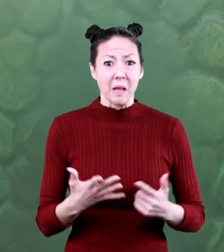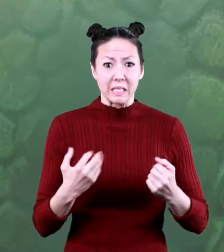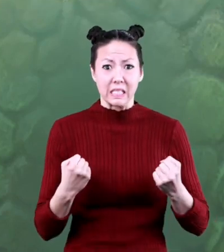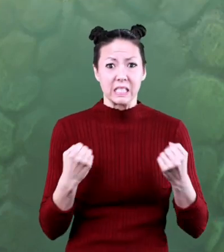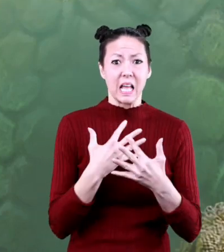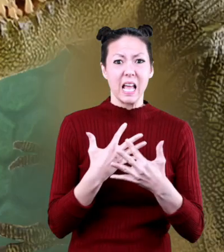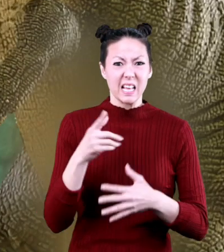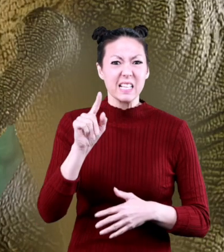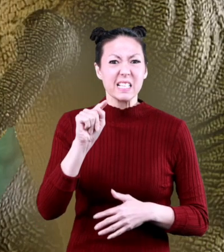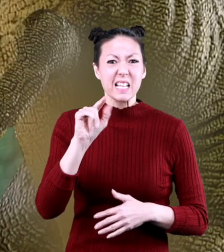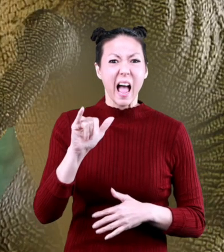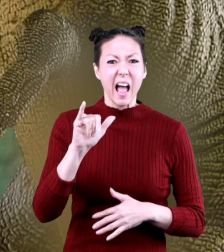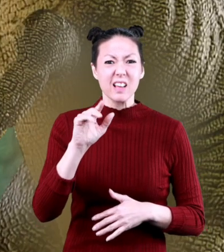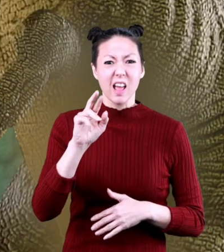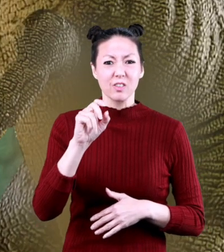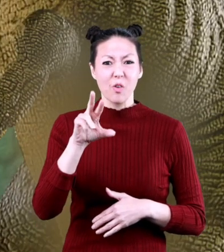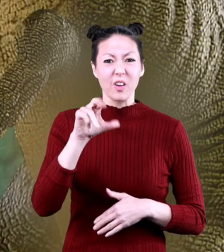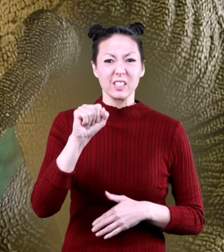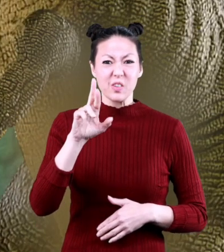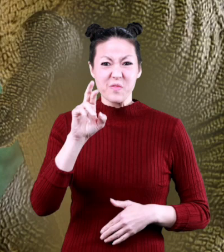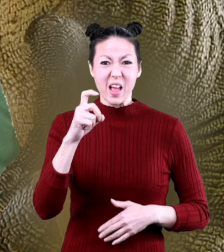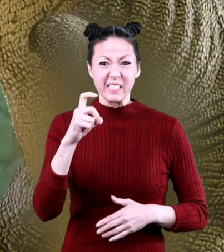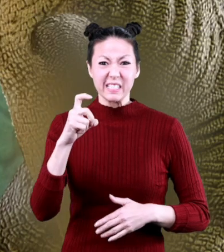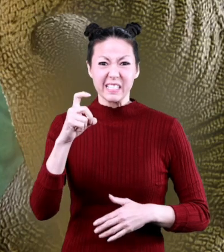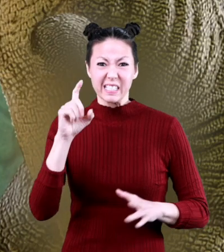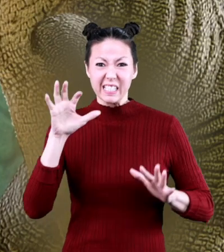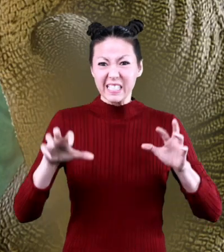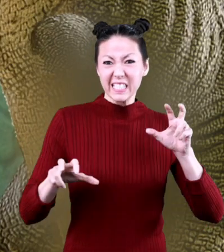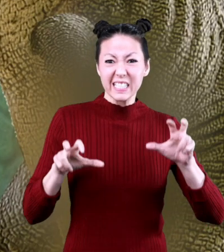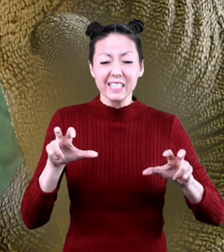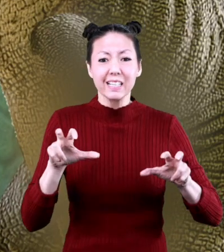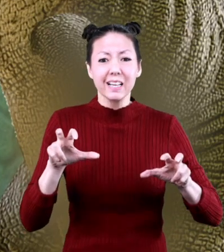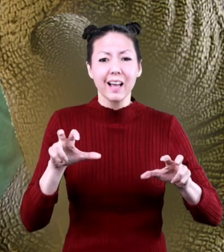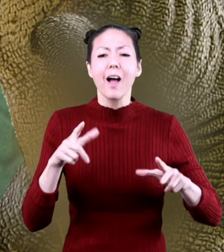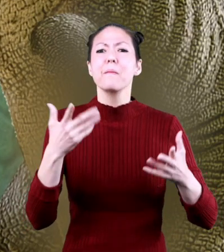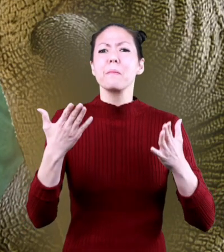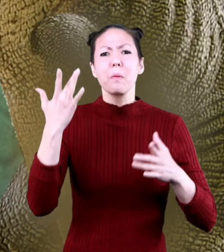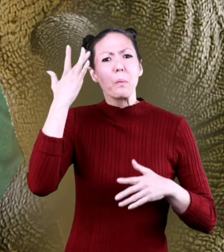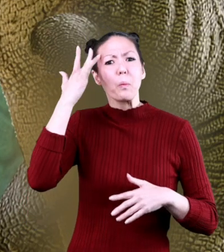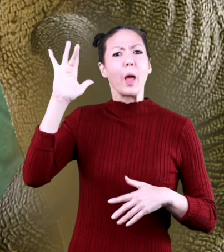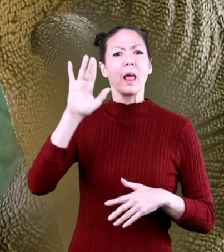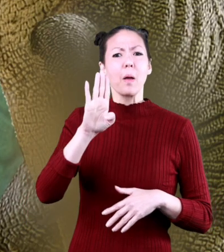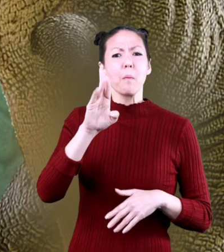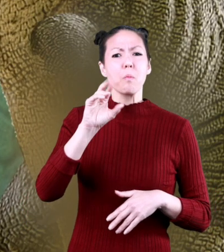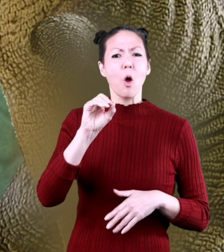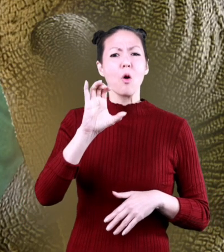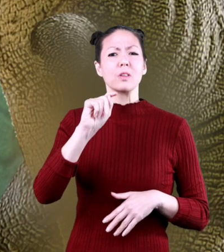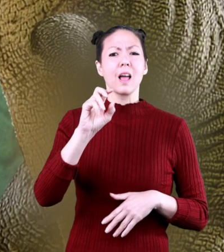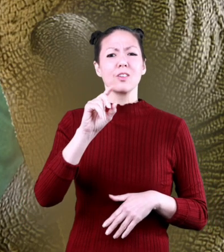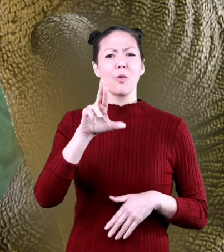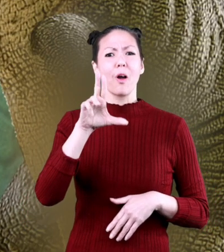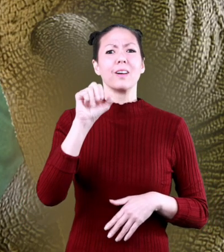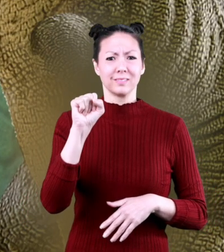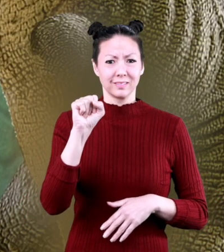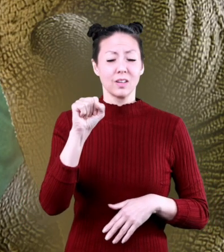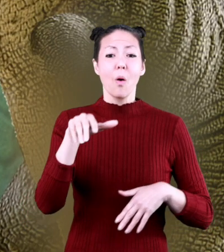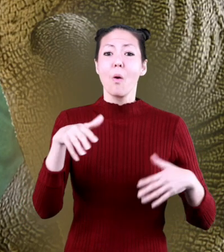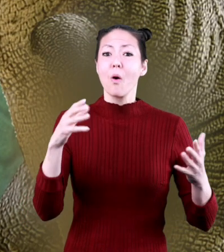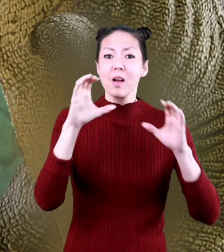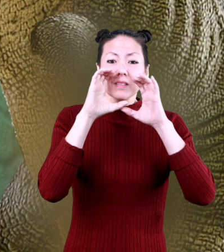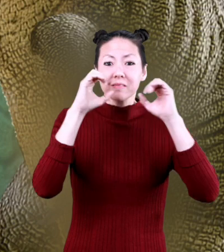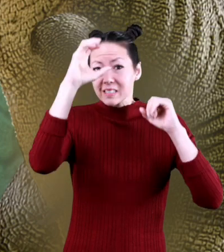maybe a terrifying tyrannosaurus rex comes to mind or perhaps you are thinking of a brilliant